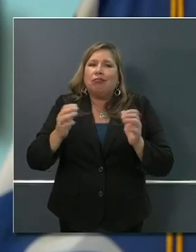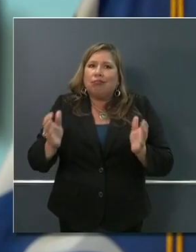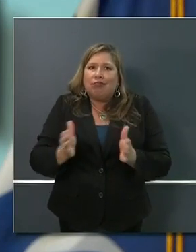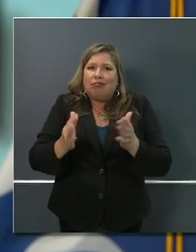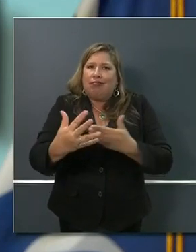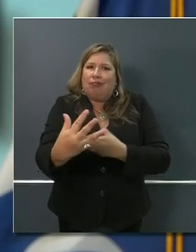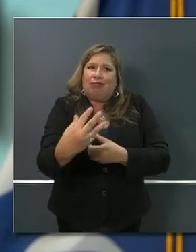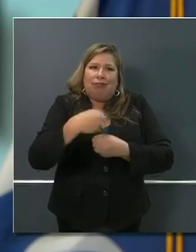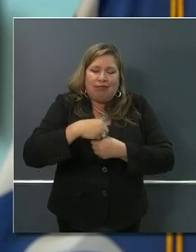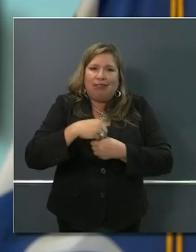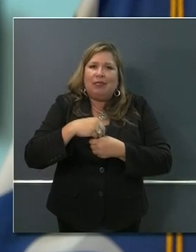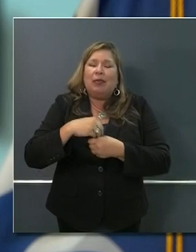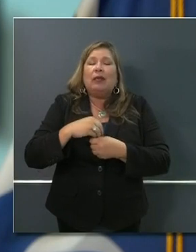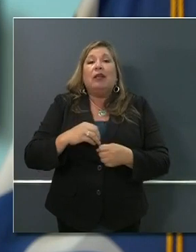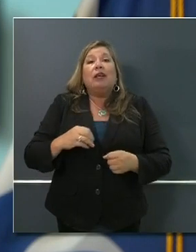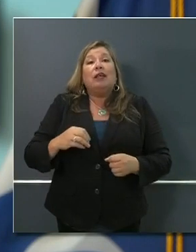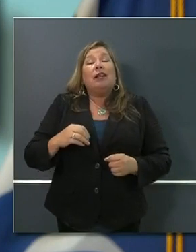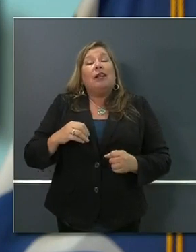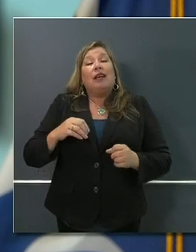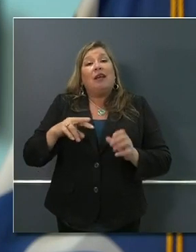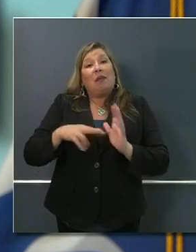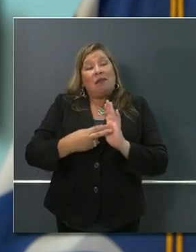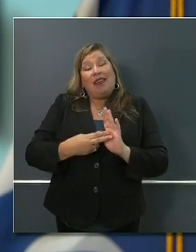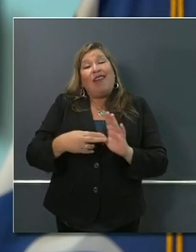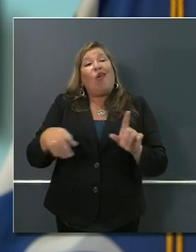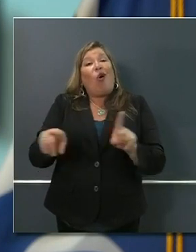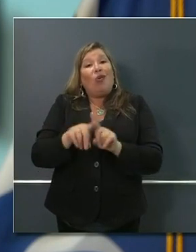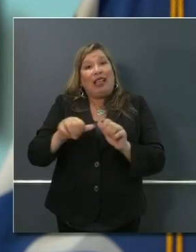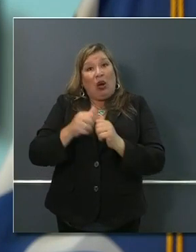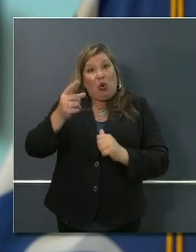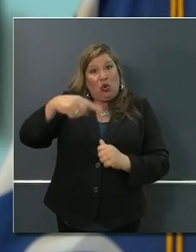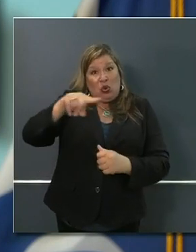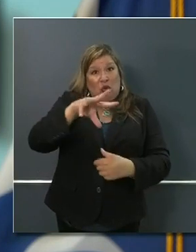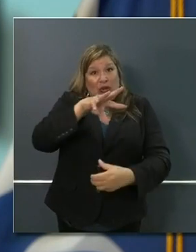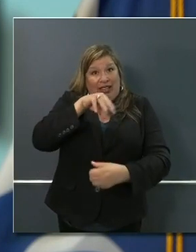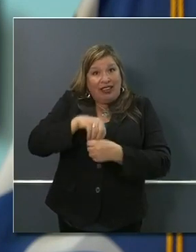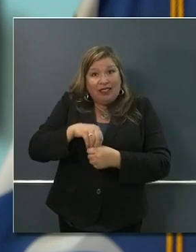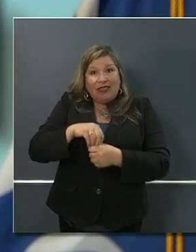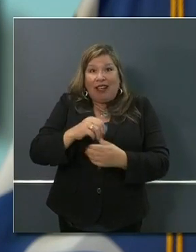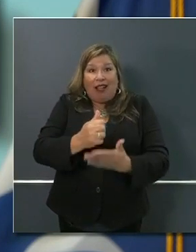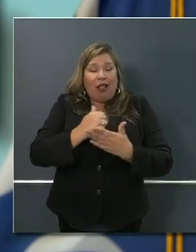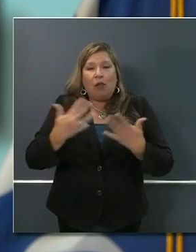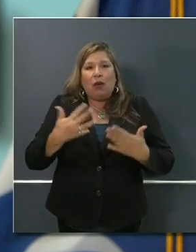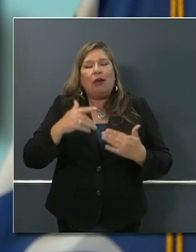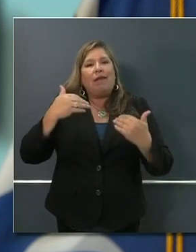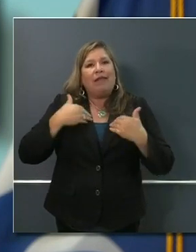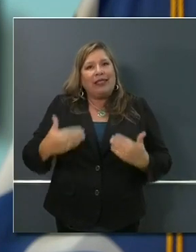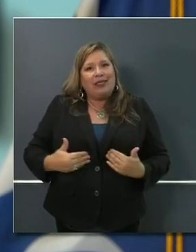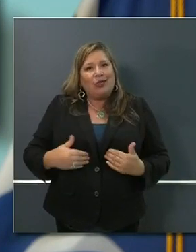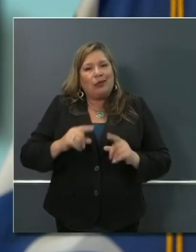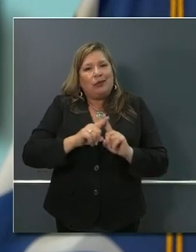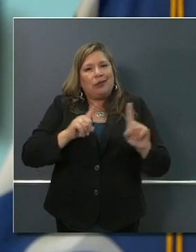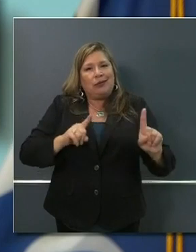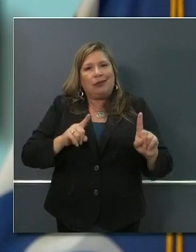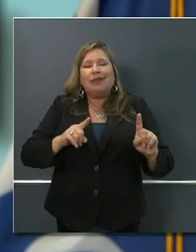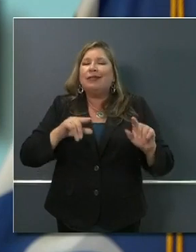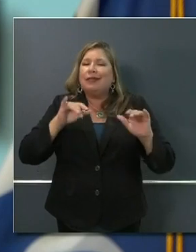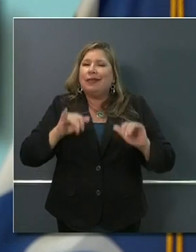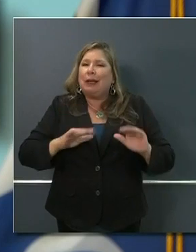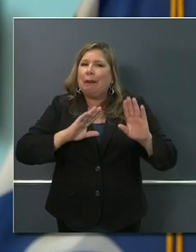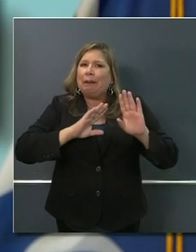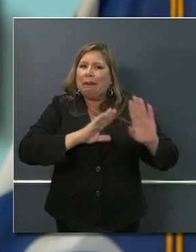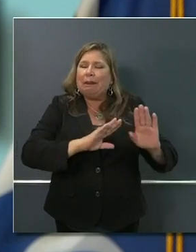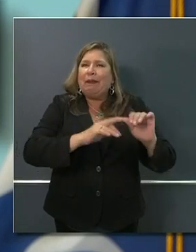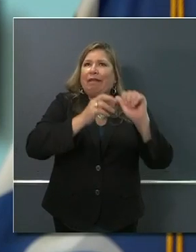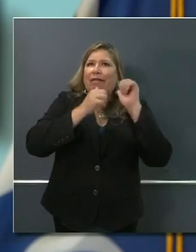participation, and that's the individual choice that we make to practice physical distancing and continue to abide by local and